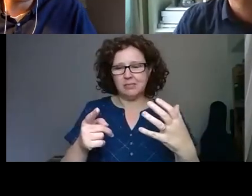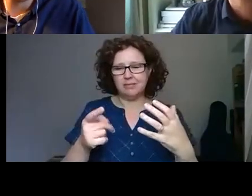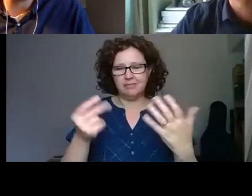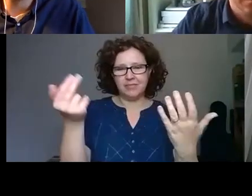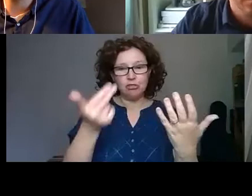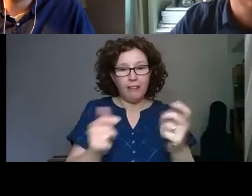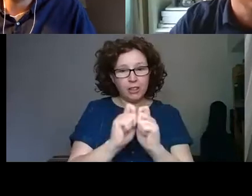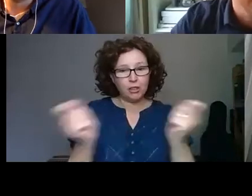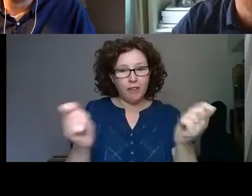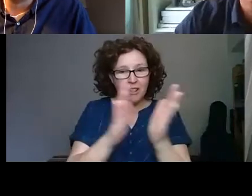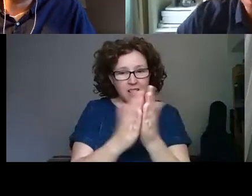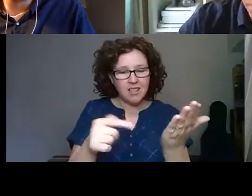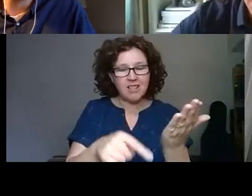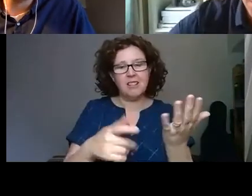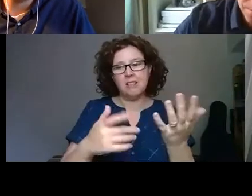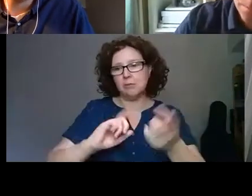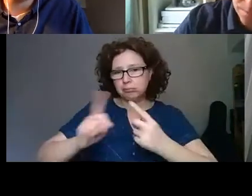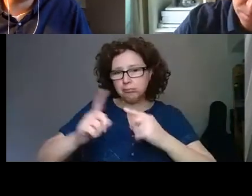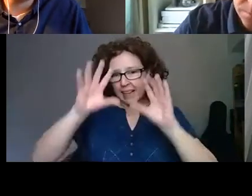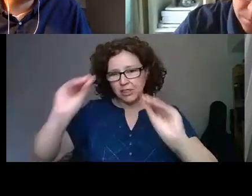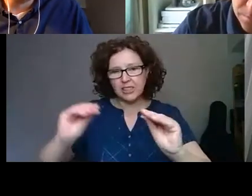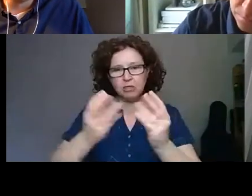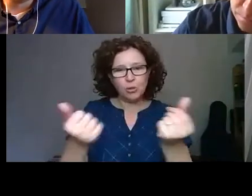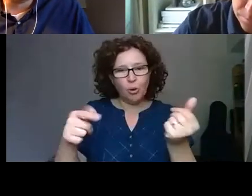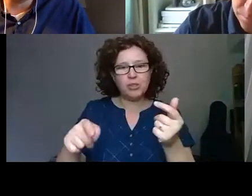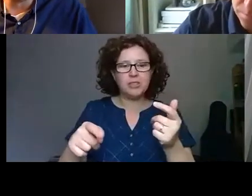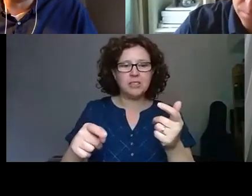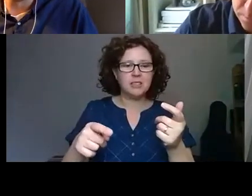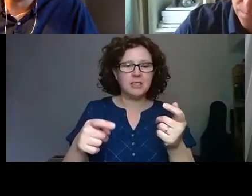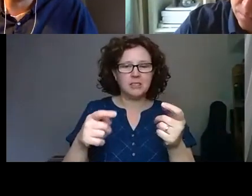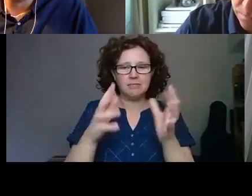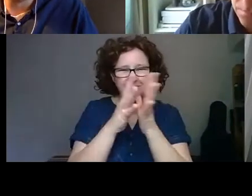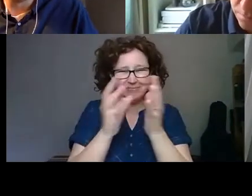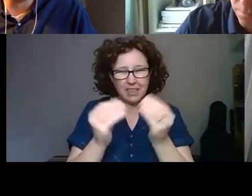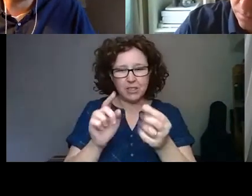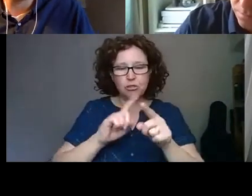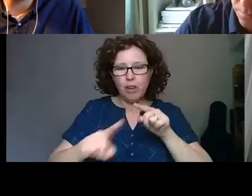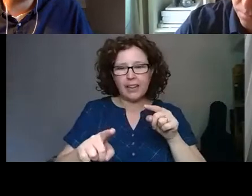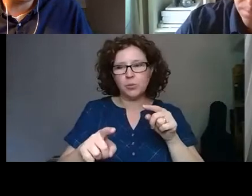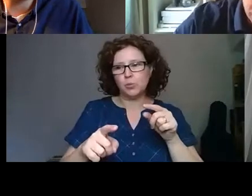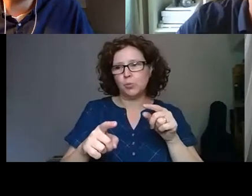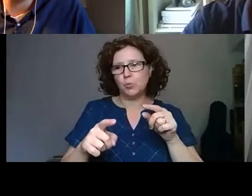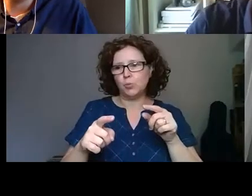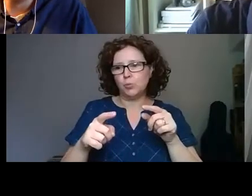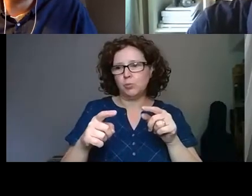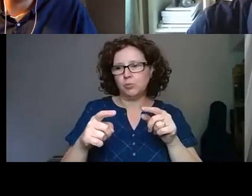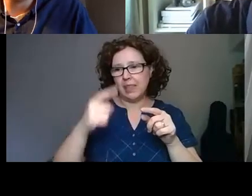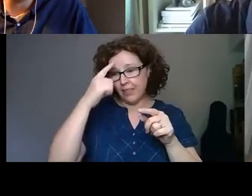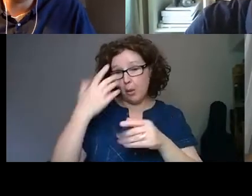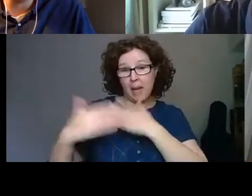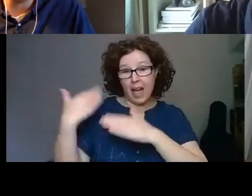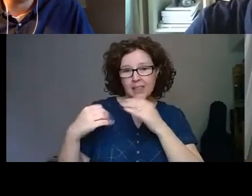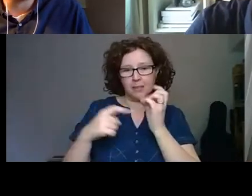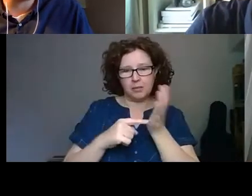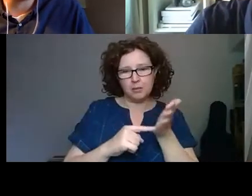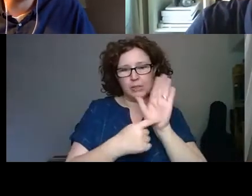educational resources and websites all kind of to try and reimagine and re-imagine repurpose the past so that it